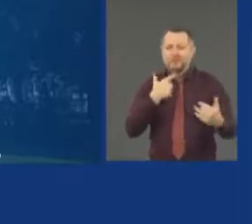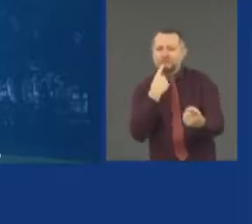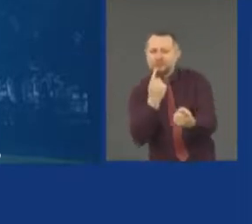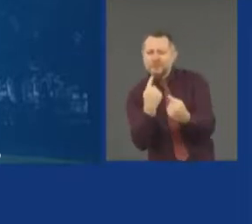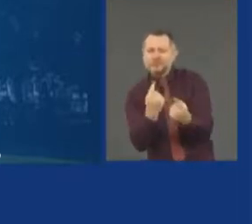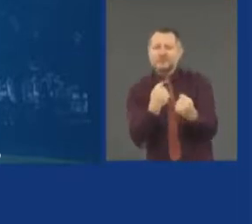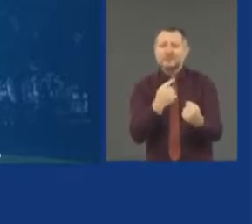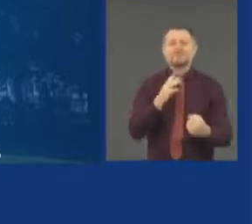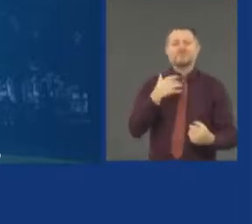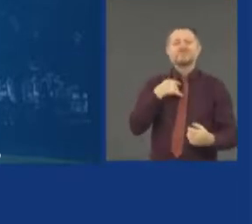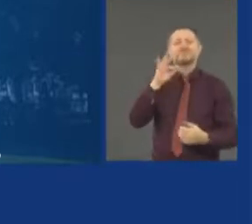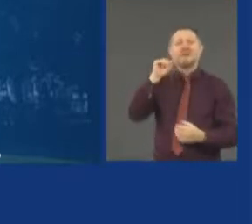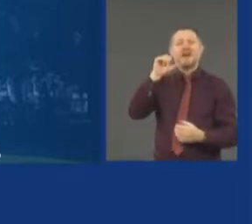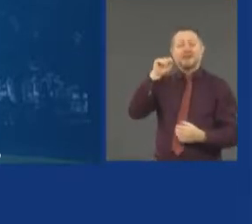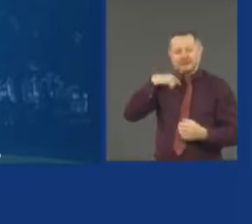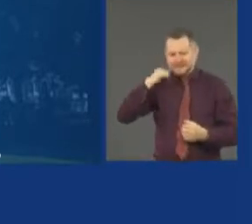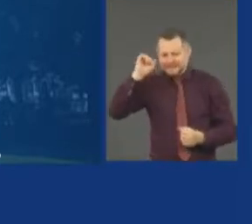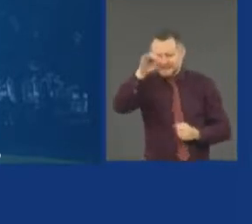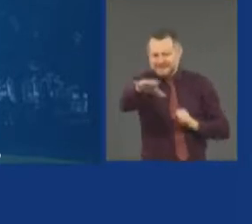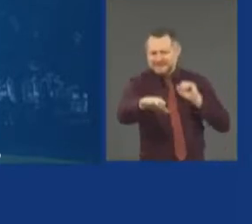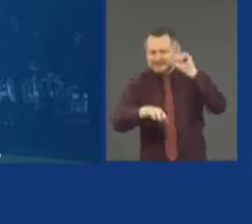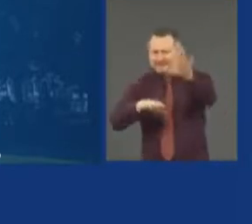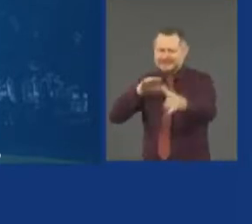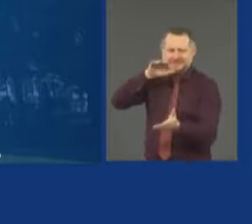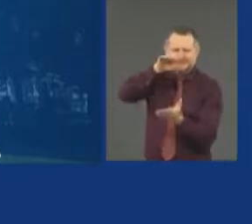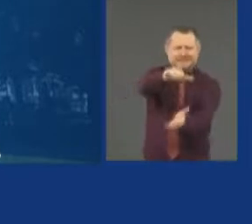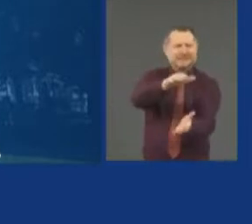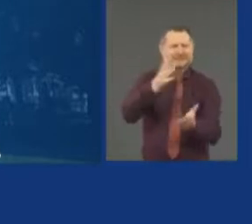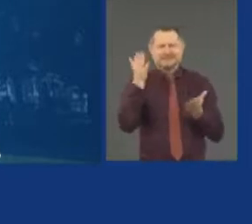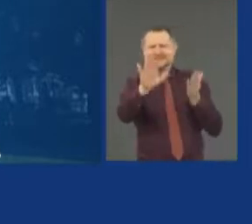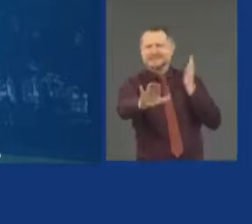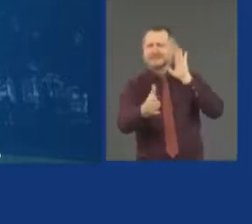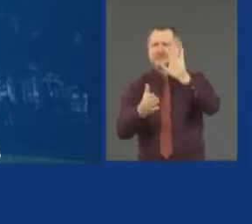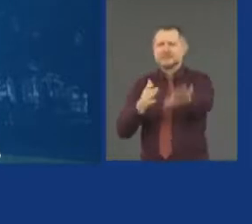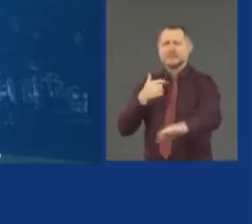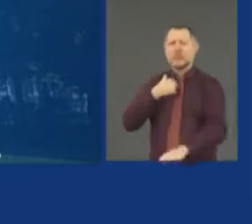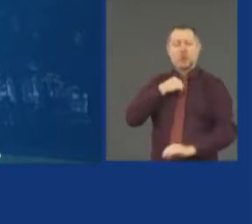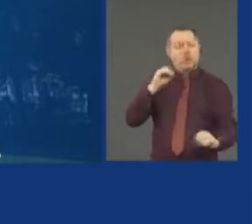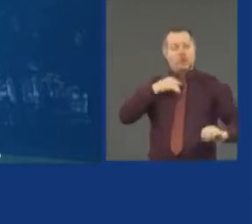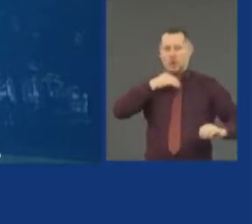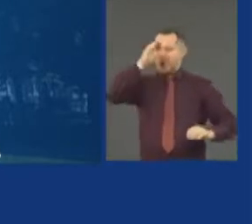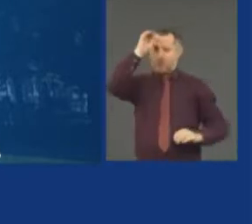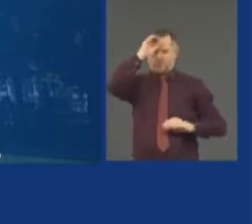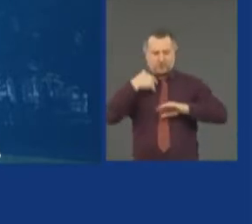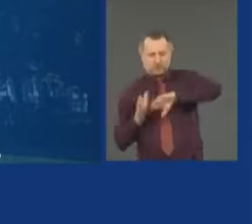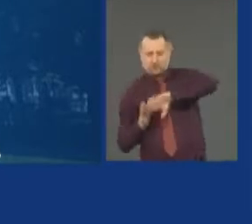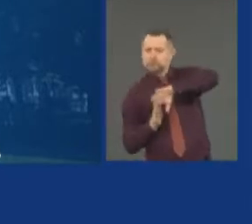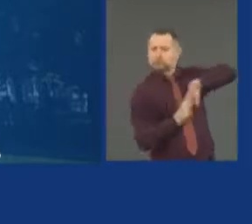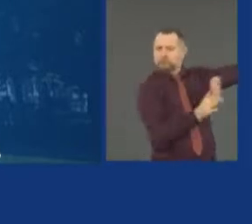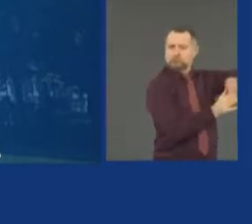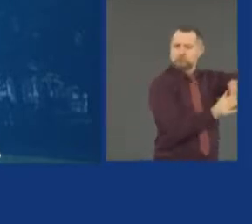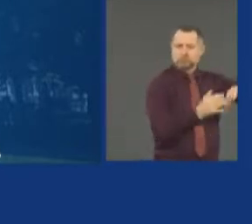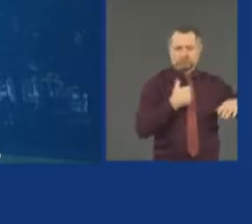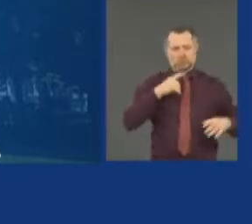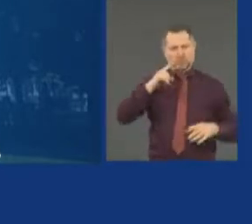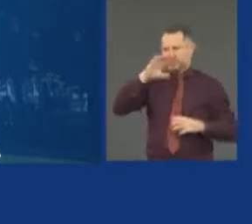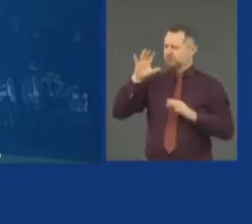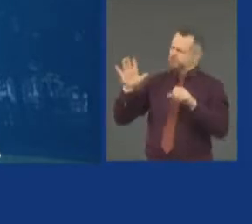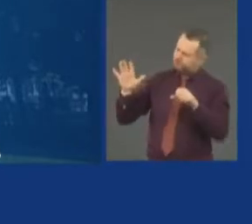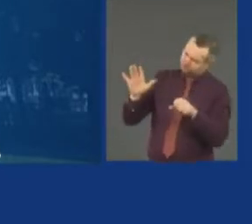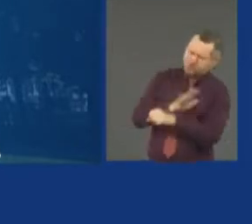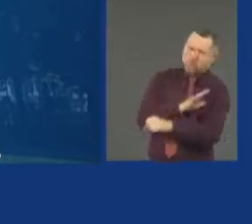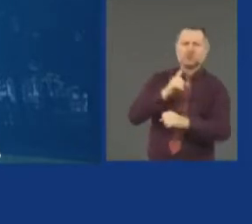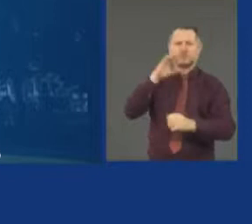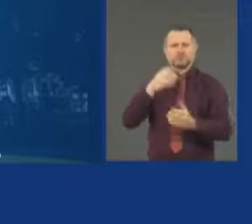clearly. You give it to them without opinion. You give them the facts completely, so people know you're being 100